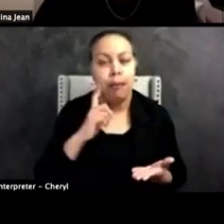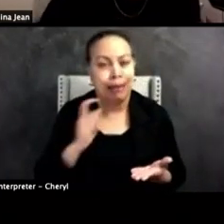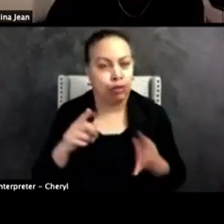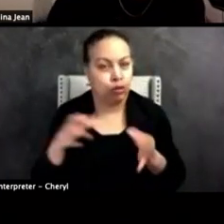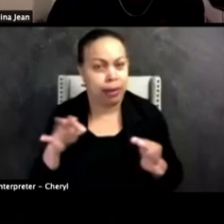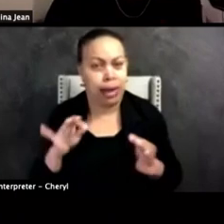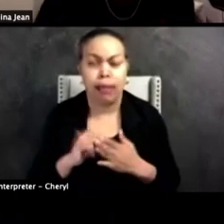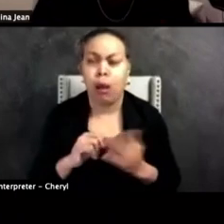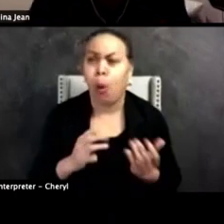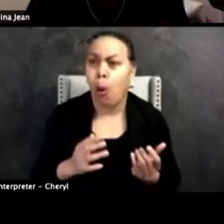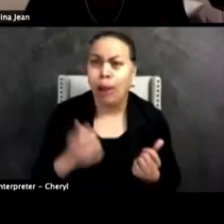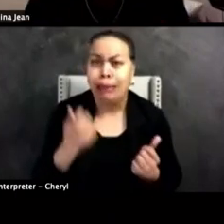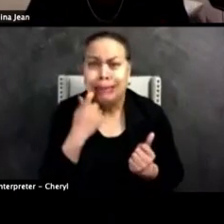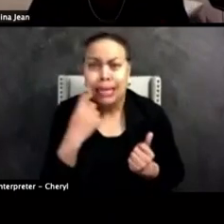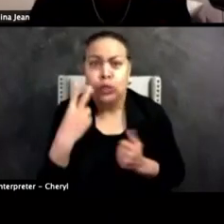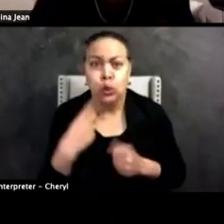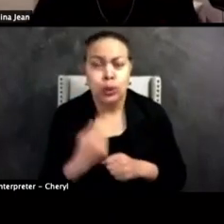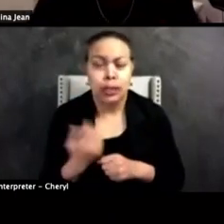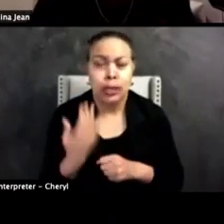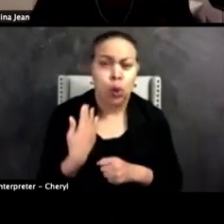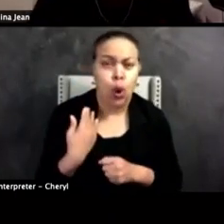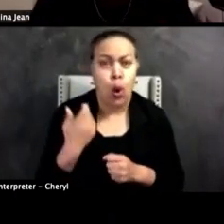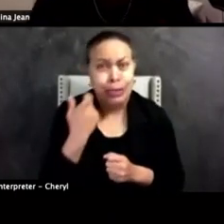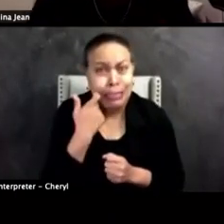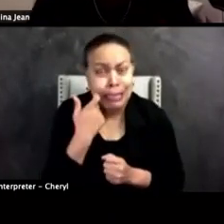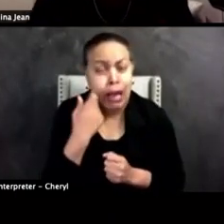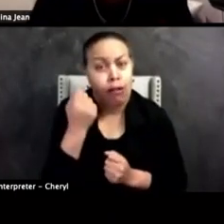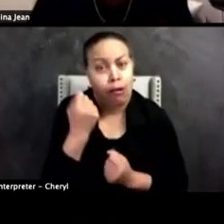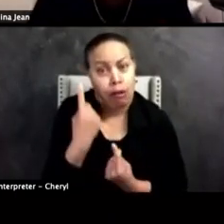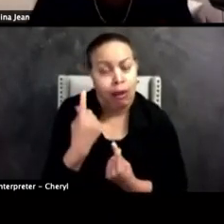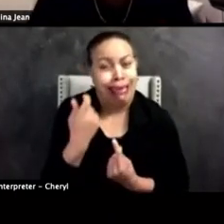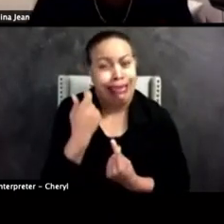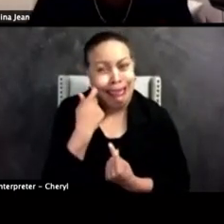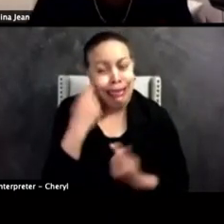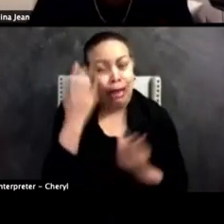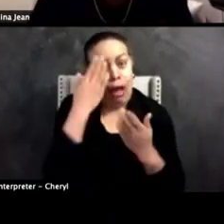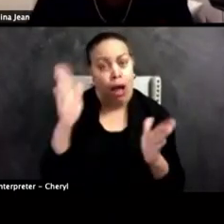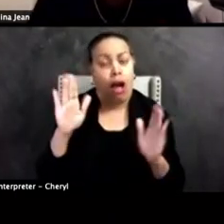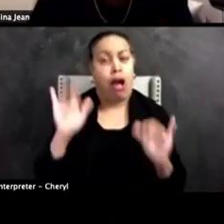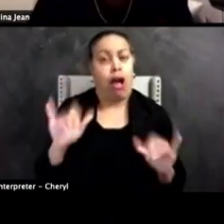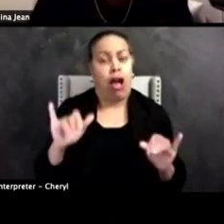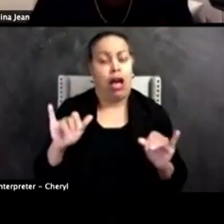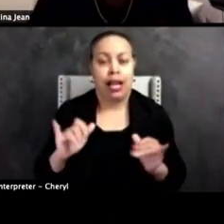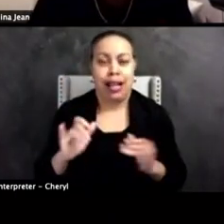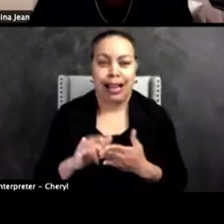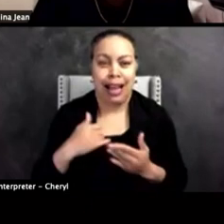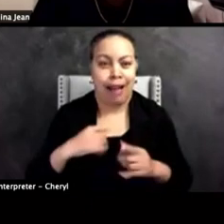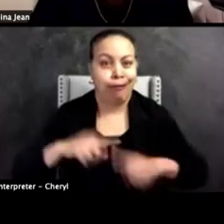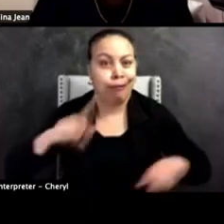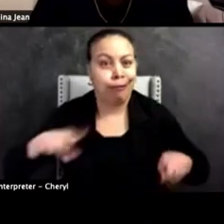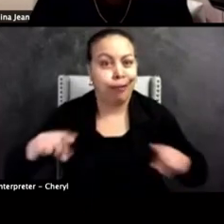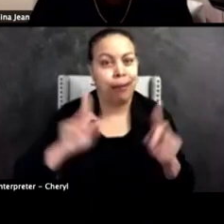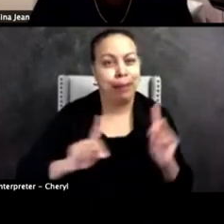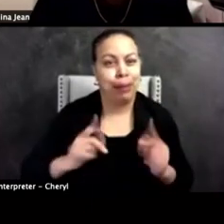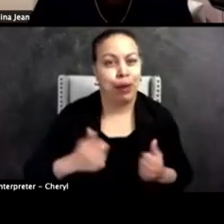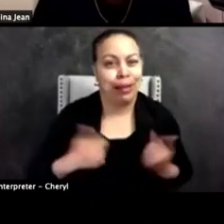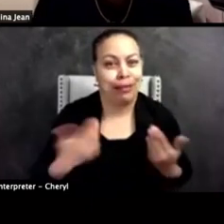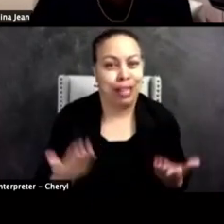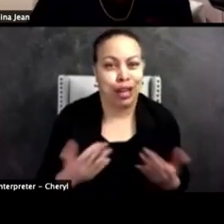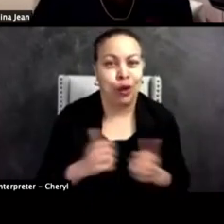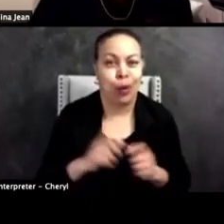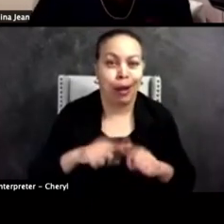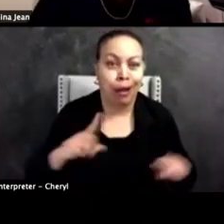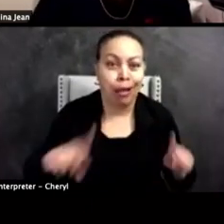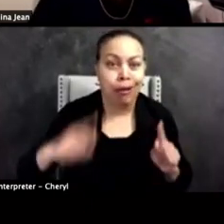that it was only two years ago that you had, you know, that kind of aha moment that there's different people like different people have